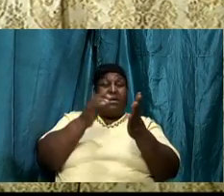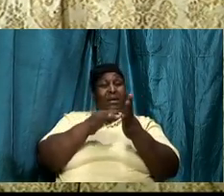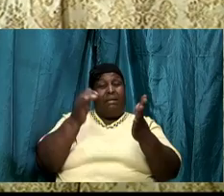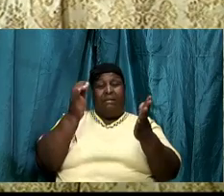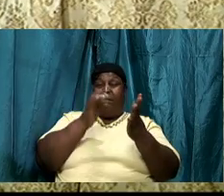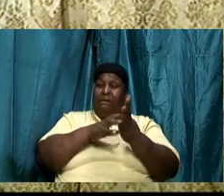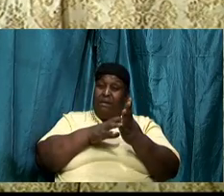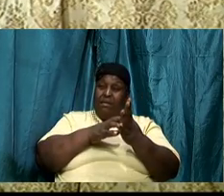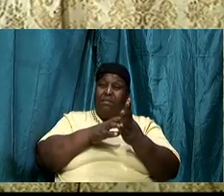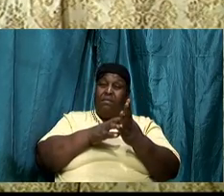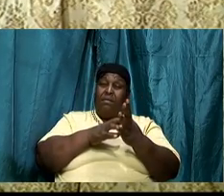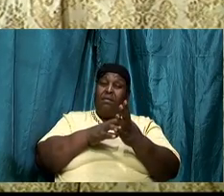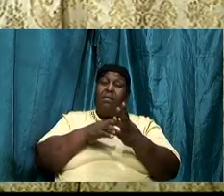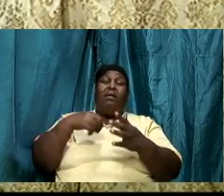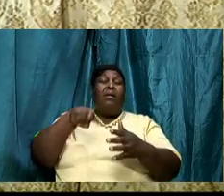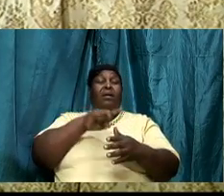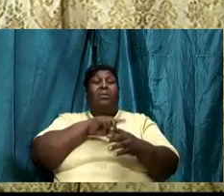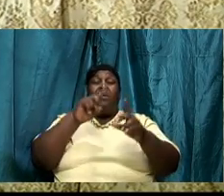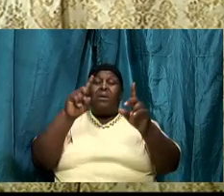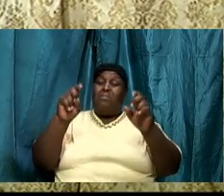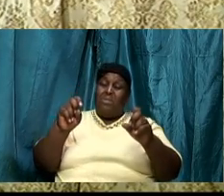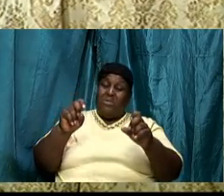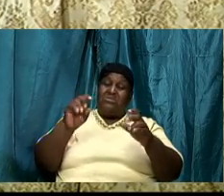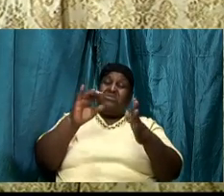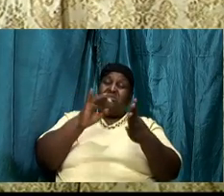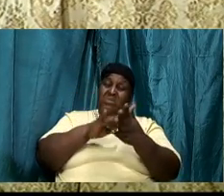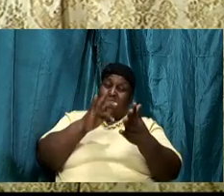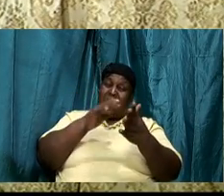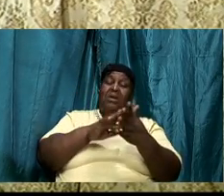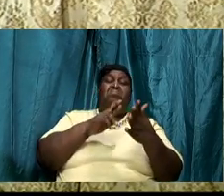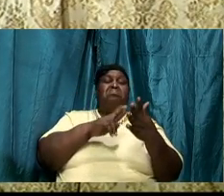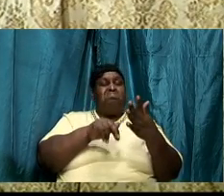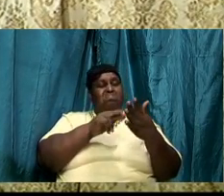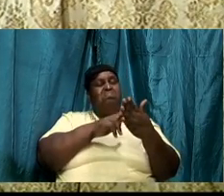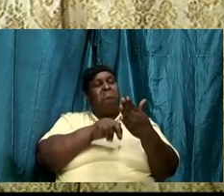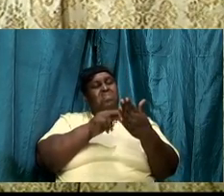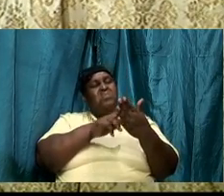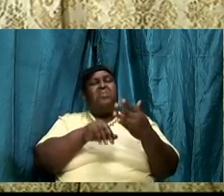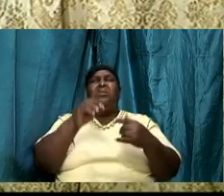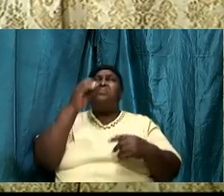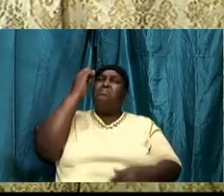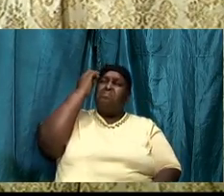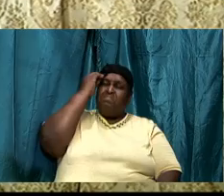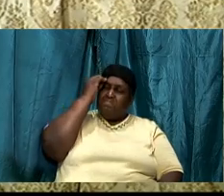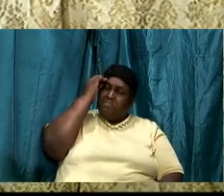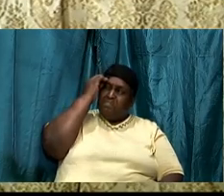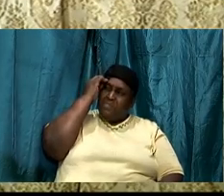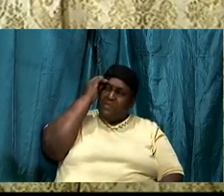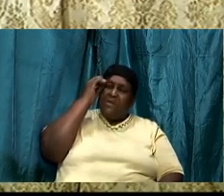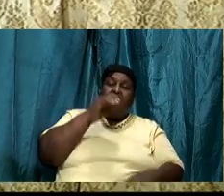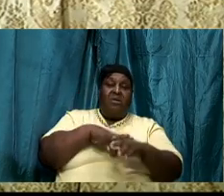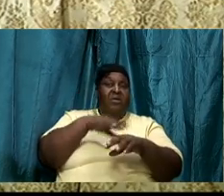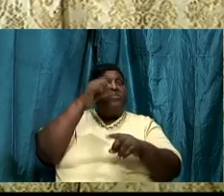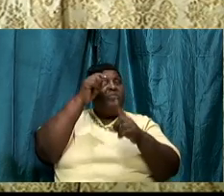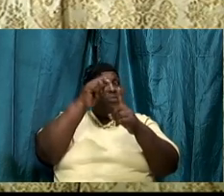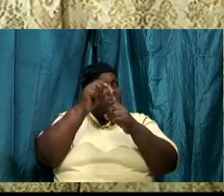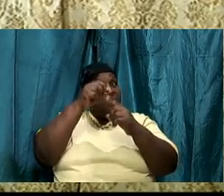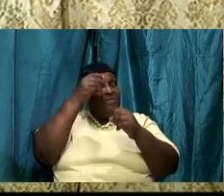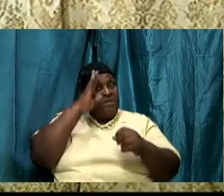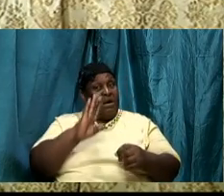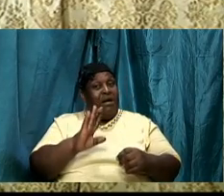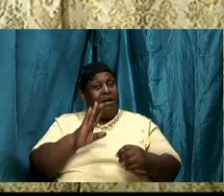we must read the Word, we must study the Word, we must meditate on the Word. Because